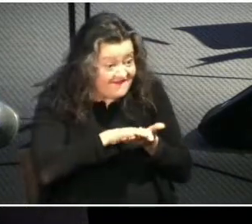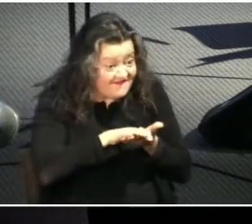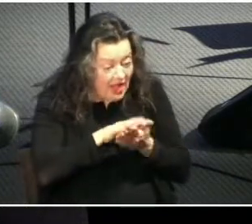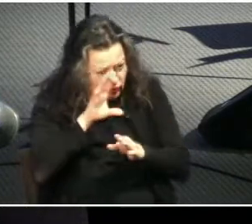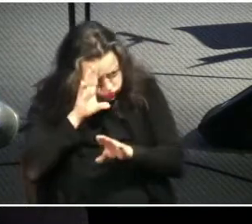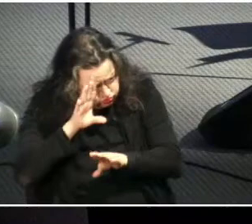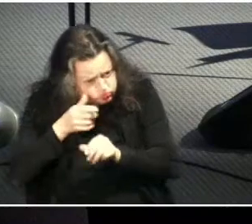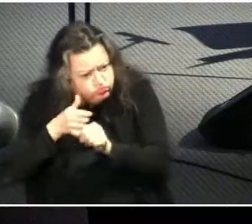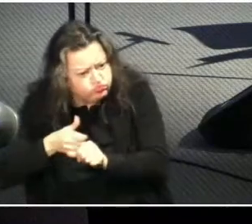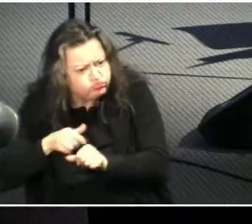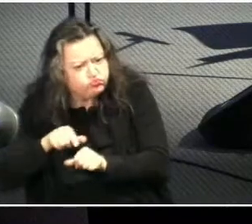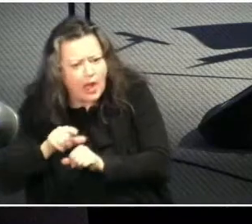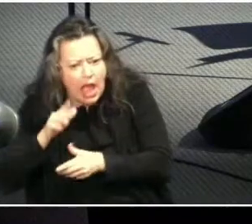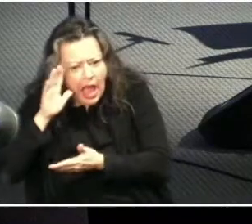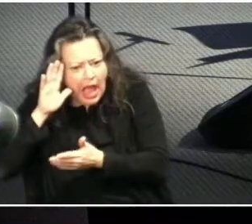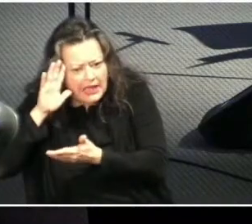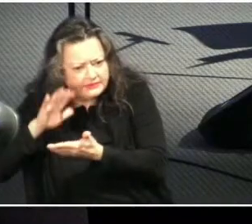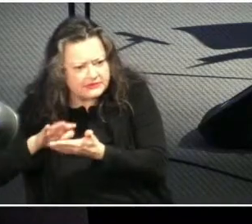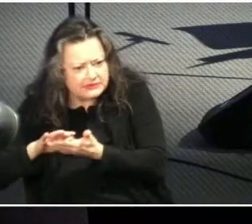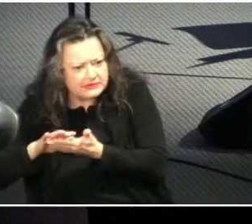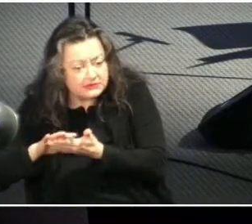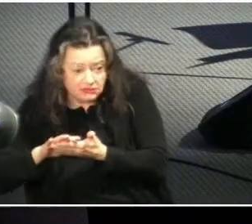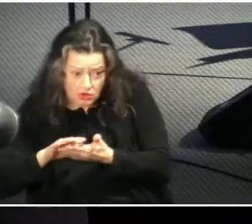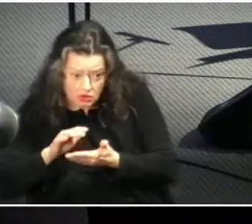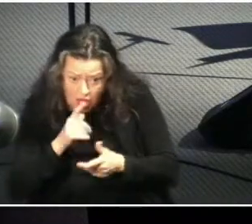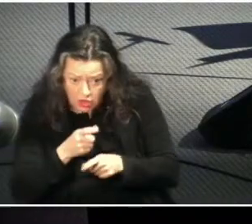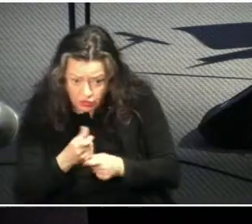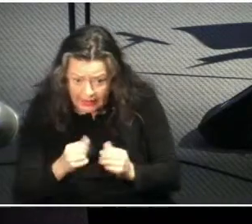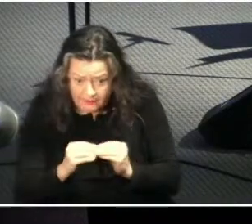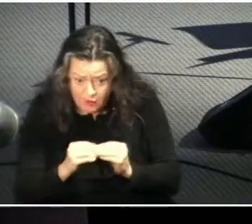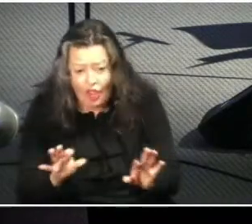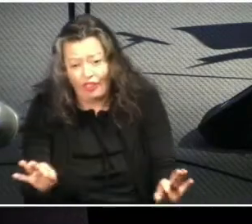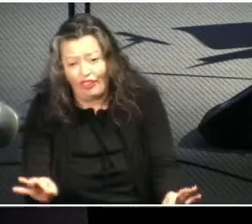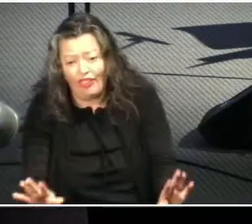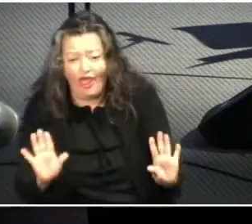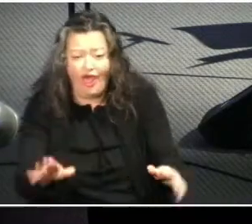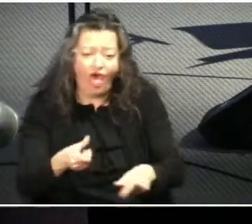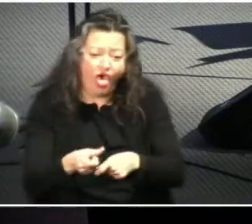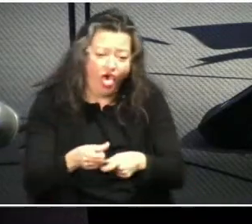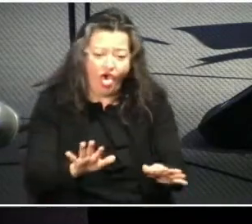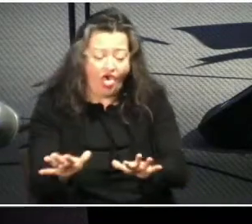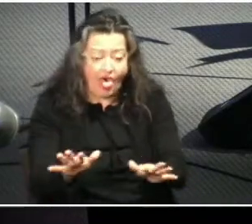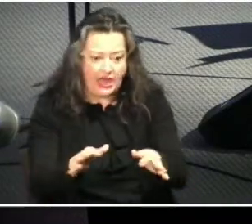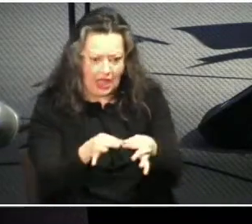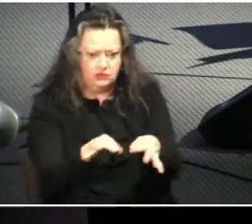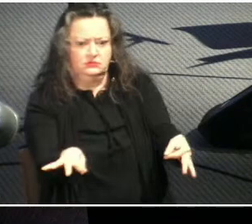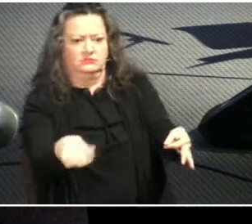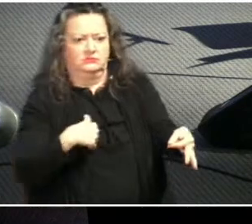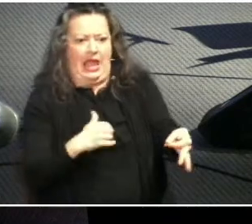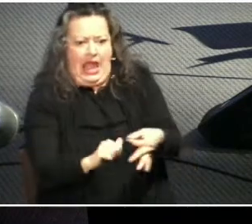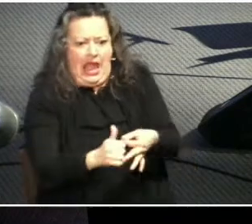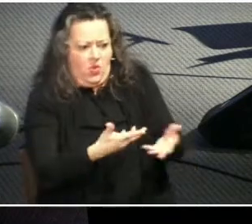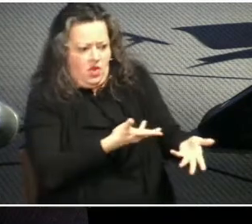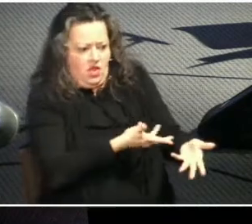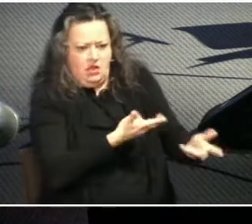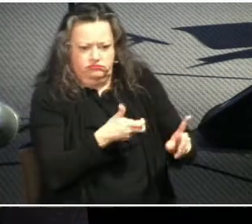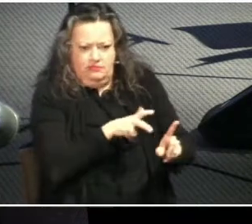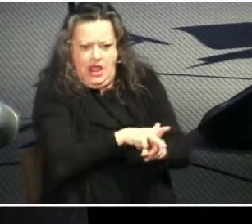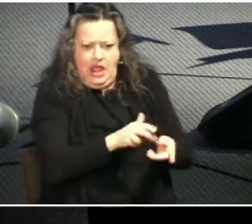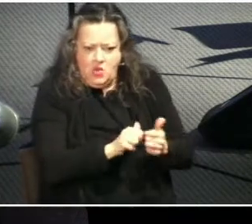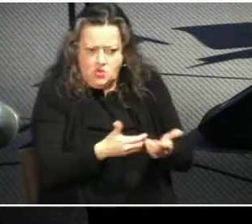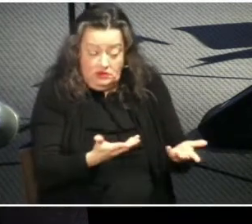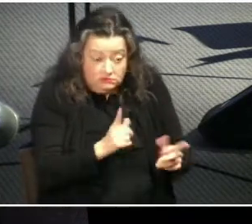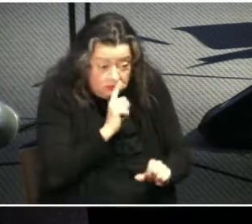your husbands was no longer a joke and it was no longer something theoretical this was a real situation